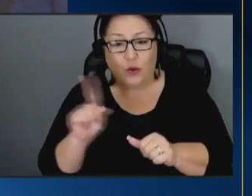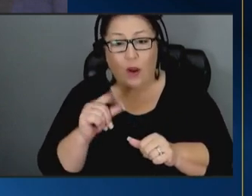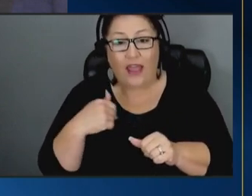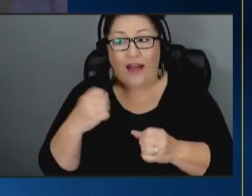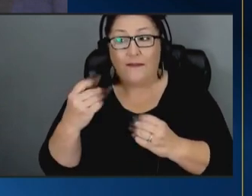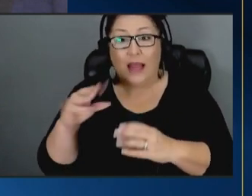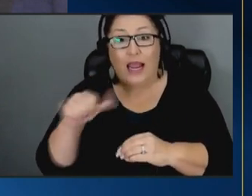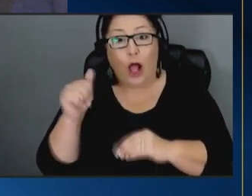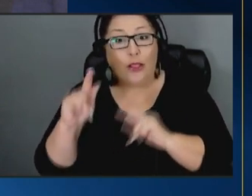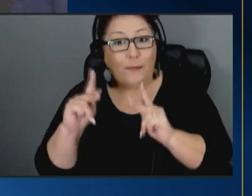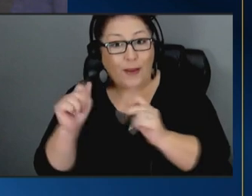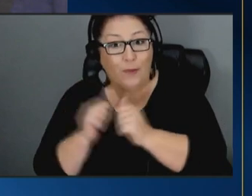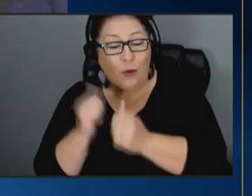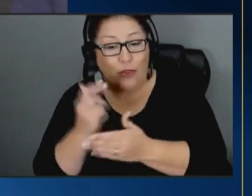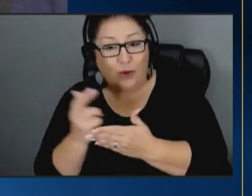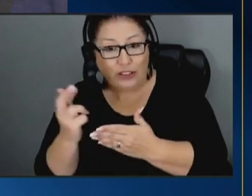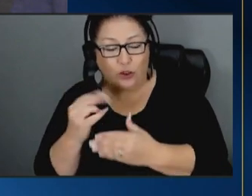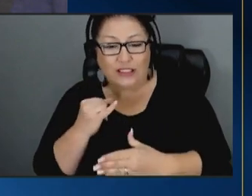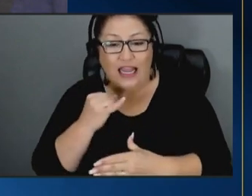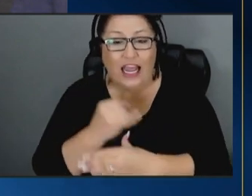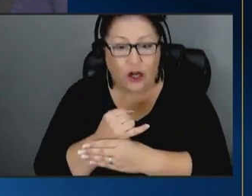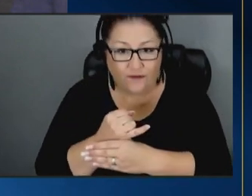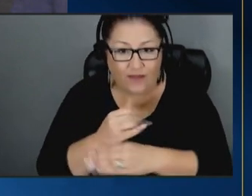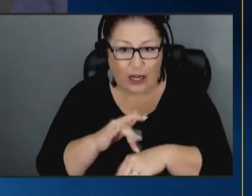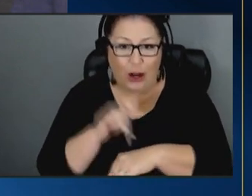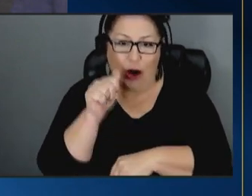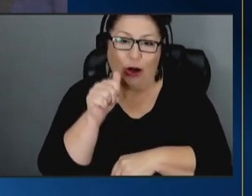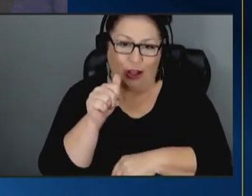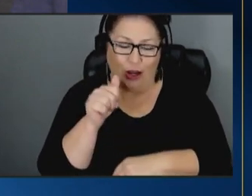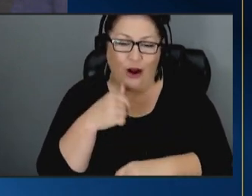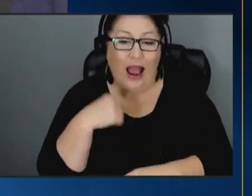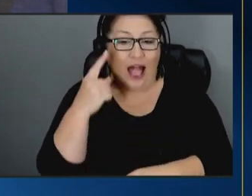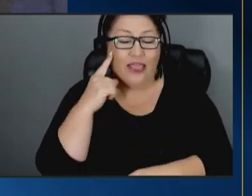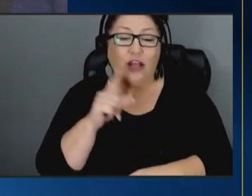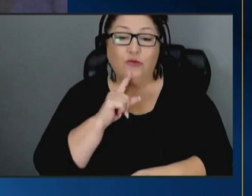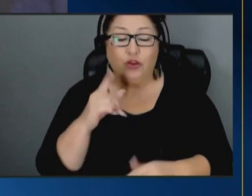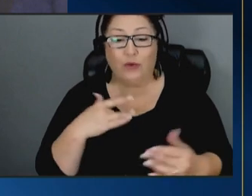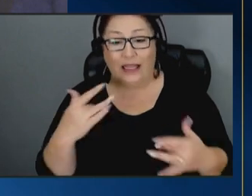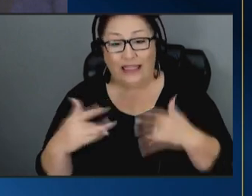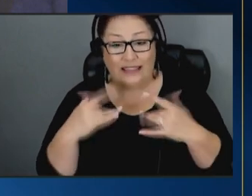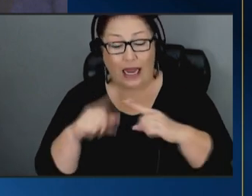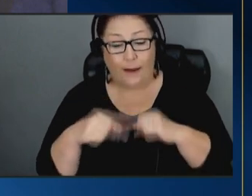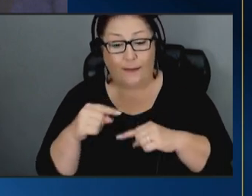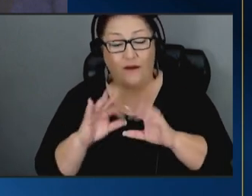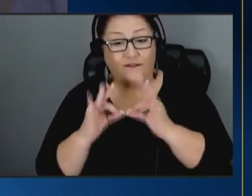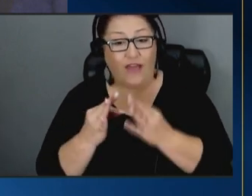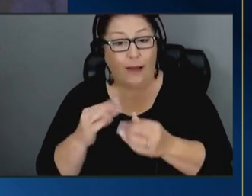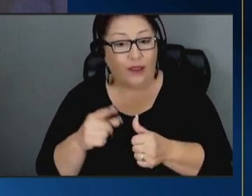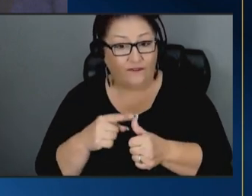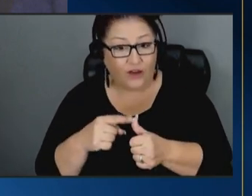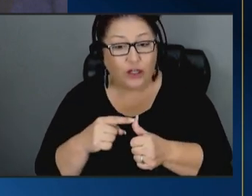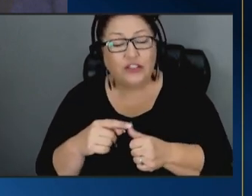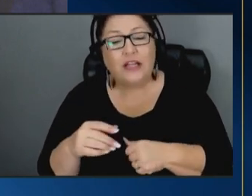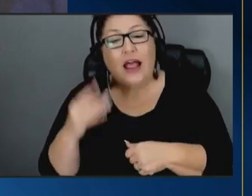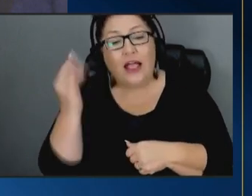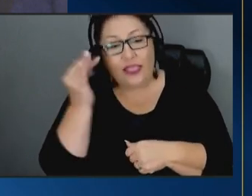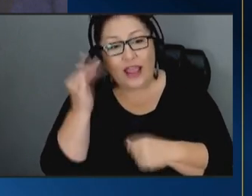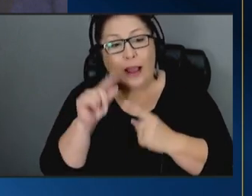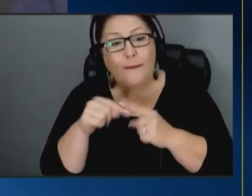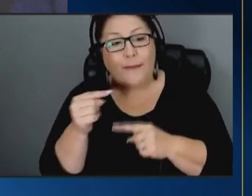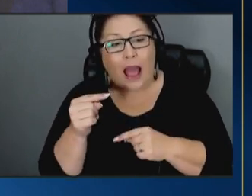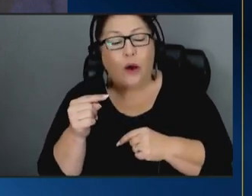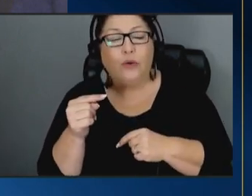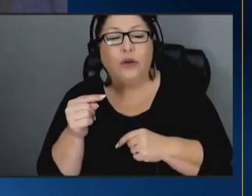resources intervening earlier and i think what's really exciting about the family first in thinking about the earlier